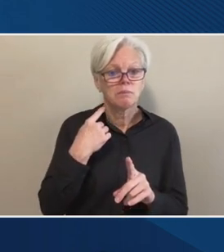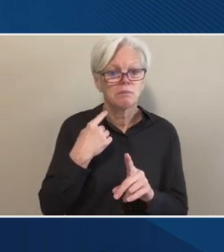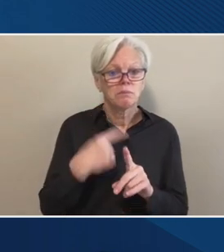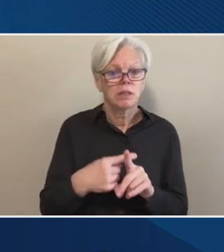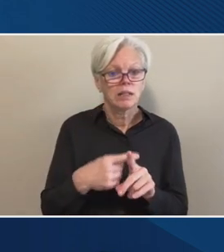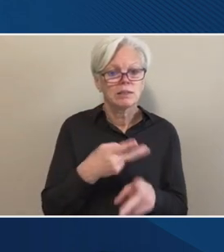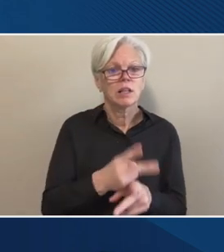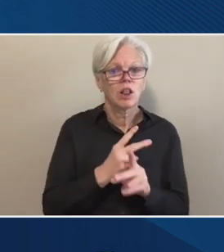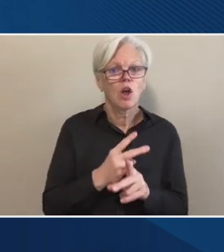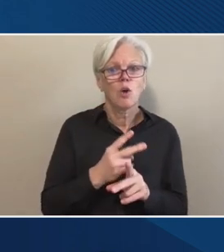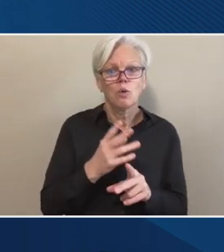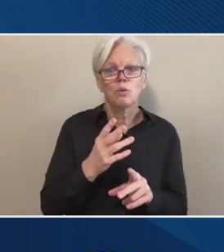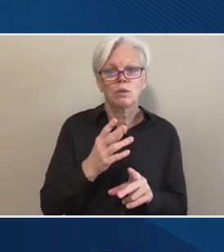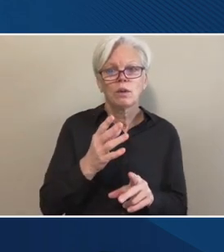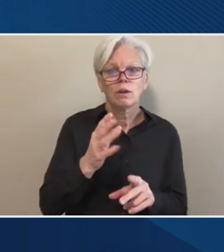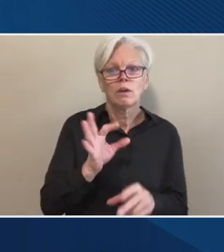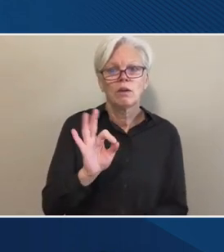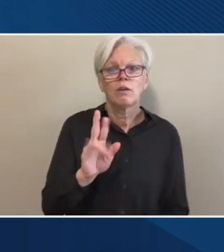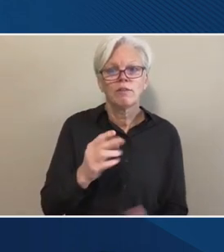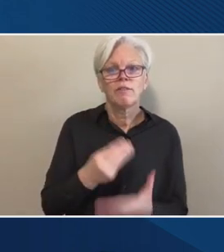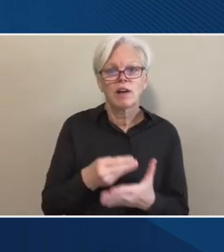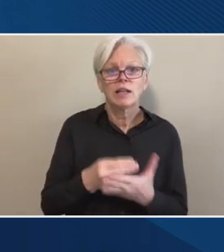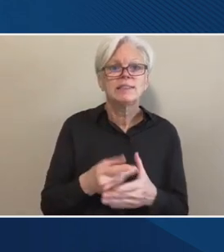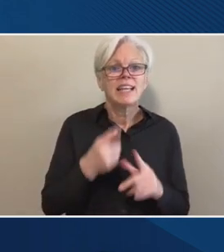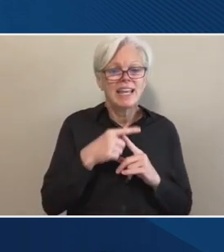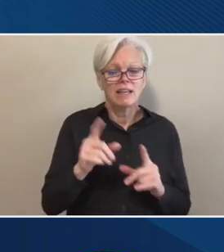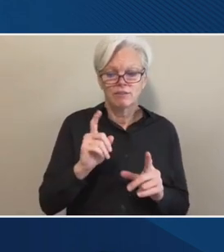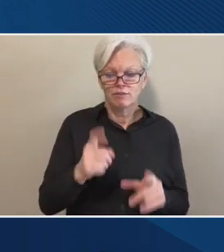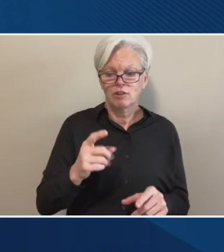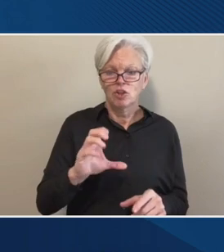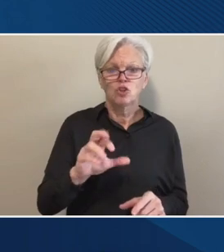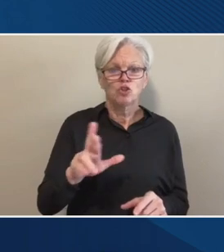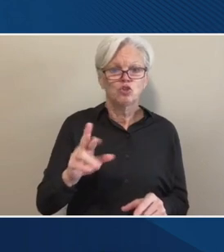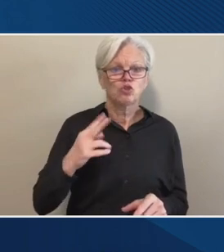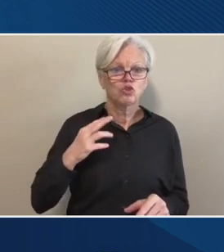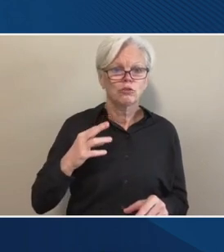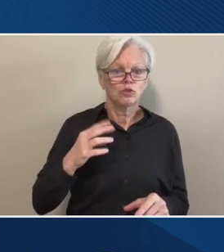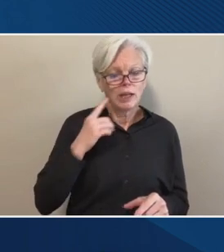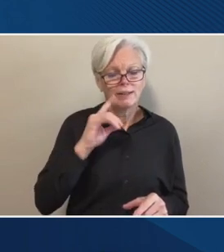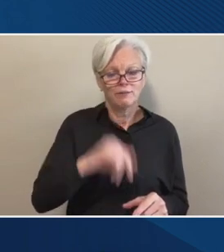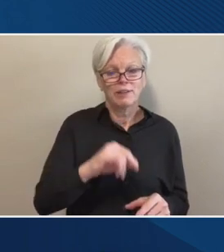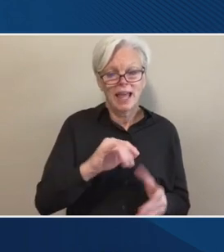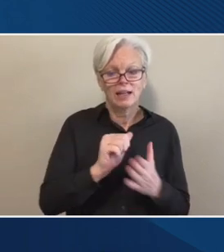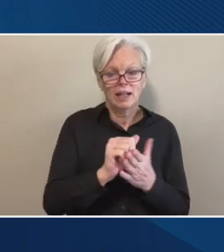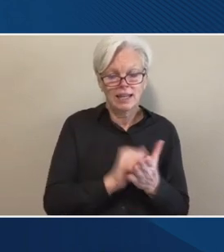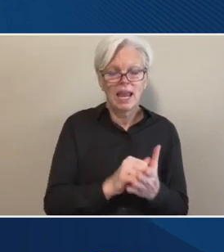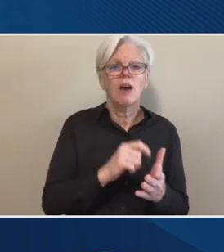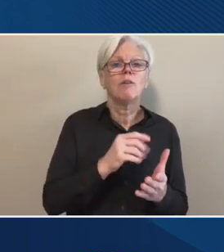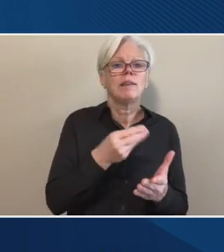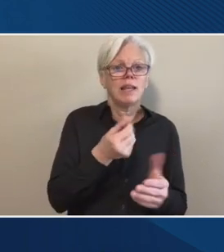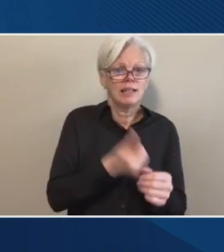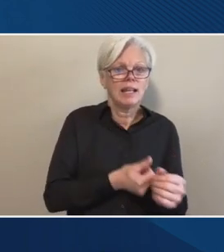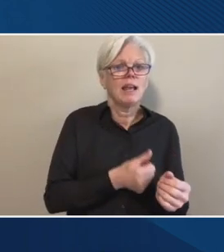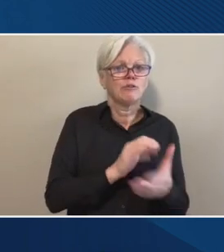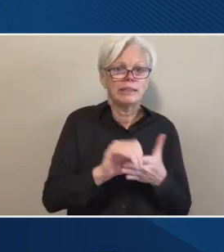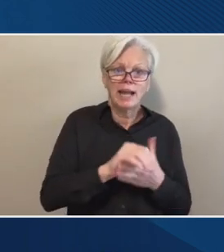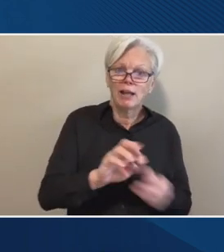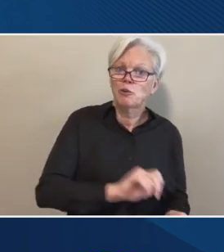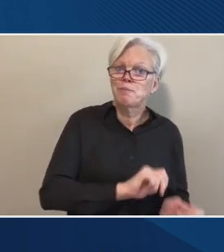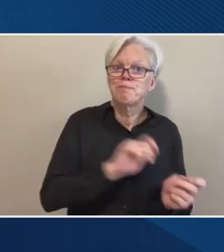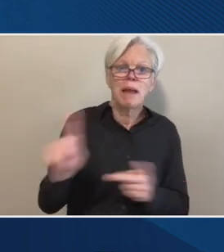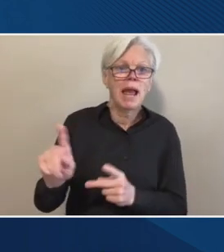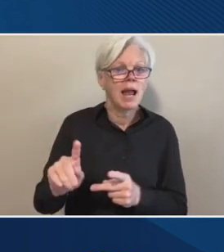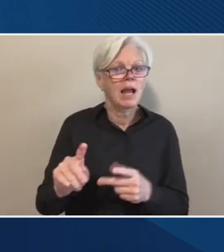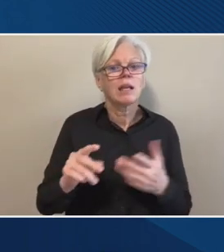accredited to the account, um, then they get returned dollar for dollar. Uh, if they, uh, are, um, if they're